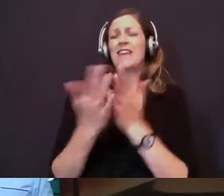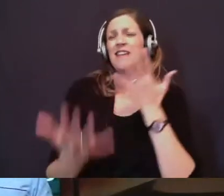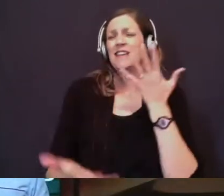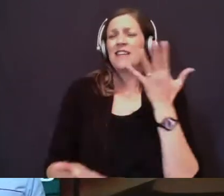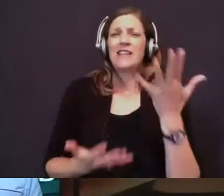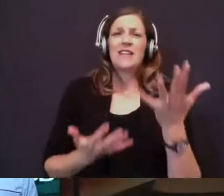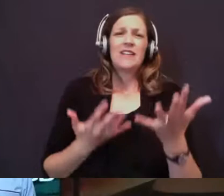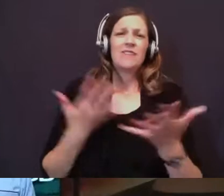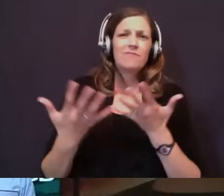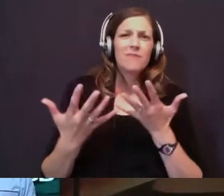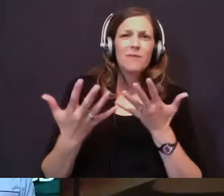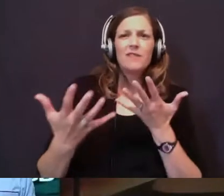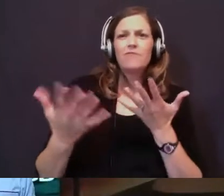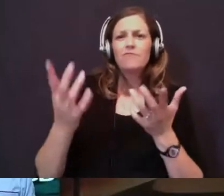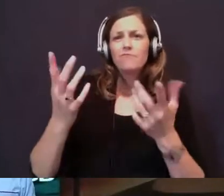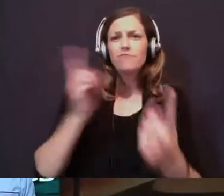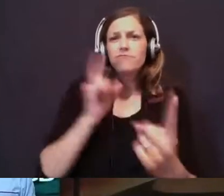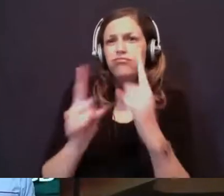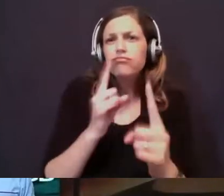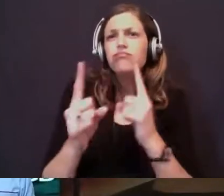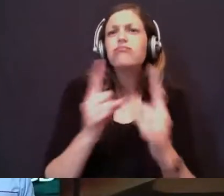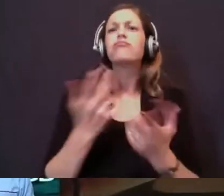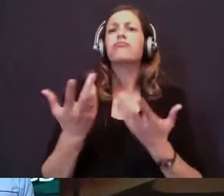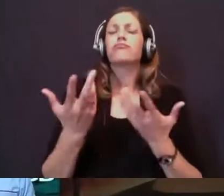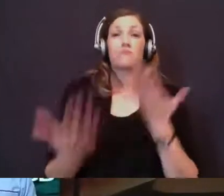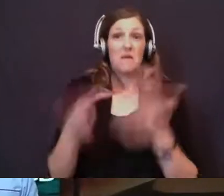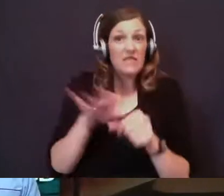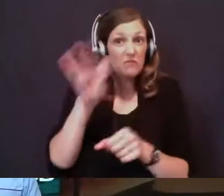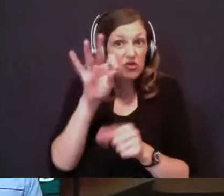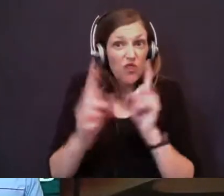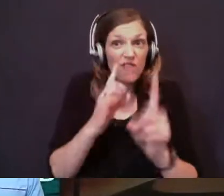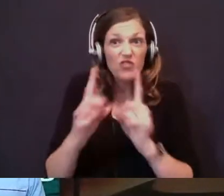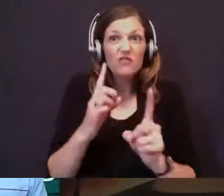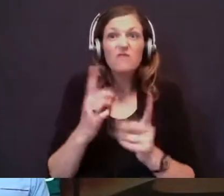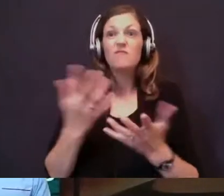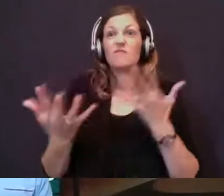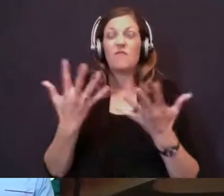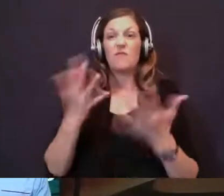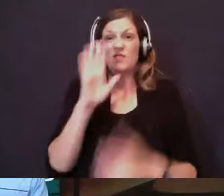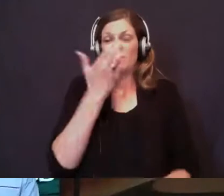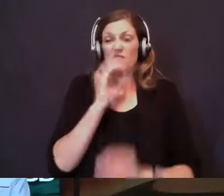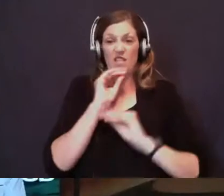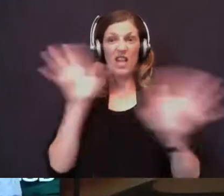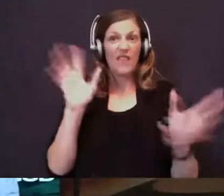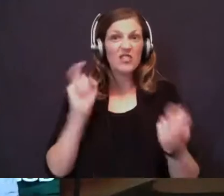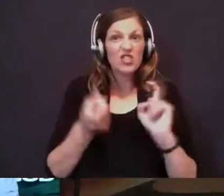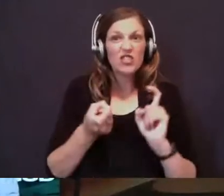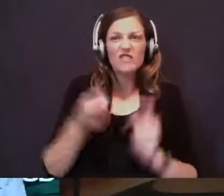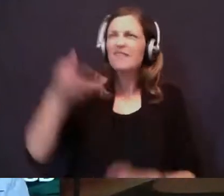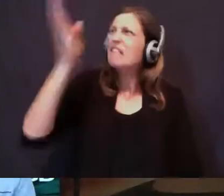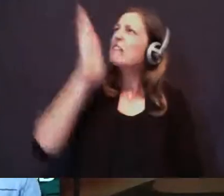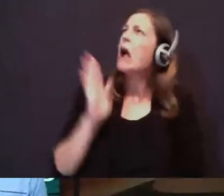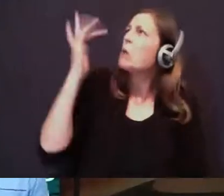conversations, spiritual conversations with. And it doesn't seem like anything is changing. God, why is this not